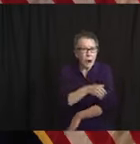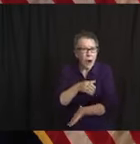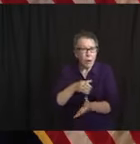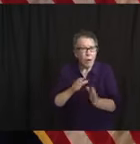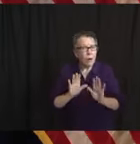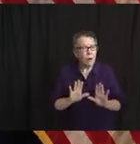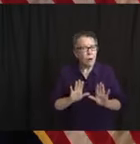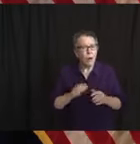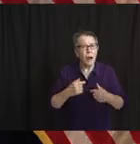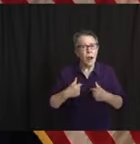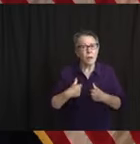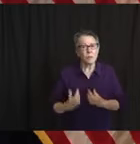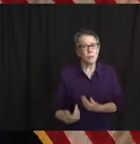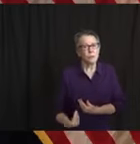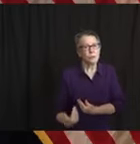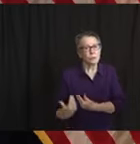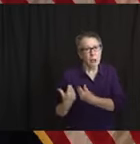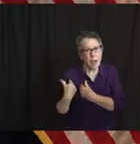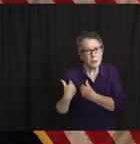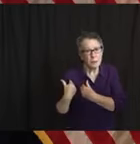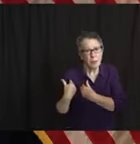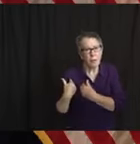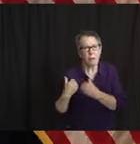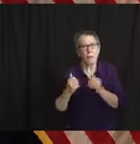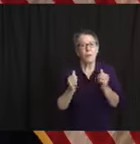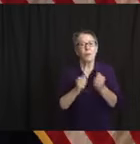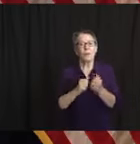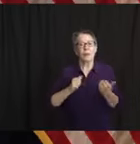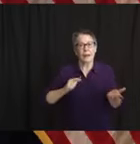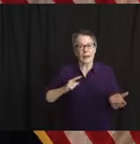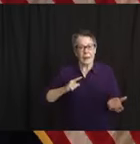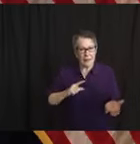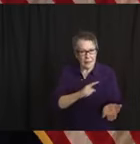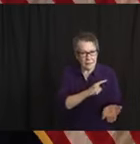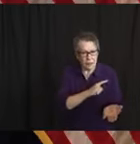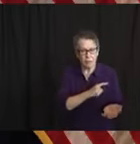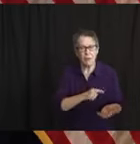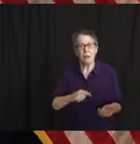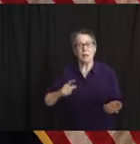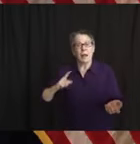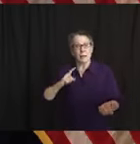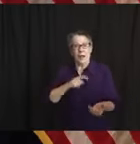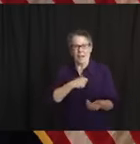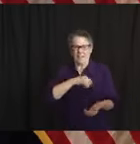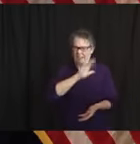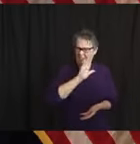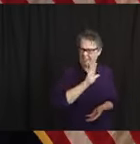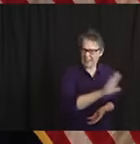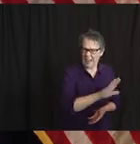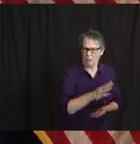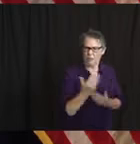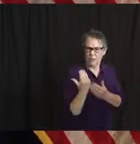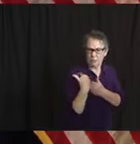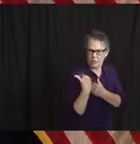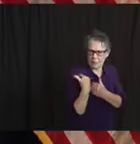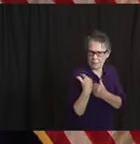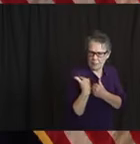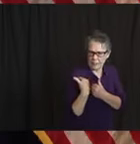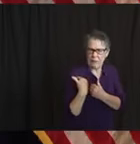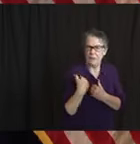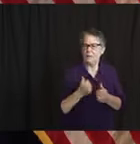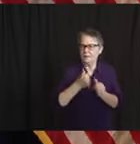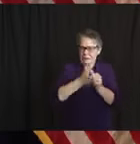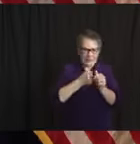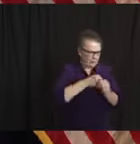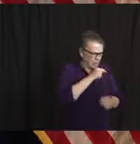executives, especially the health teams at counties, mayors, others, everyone's got a role to play here.